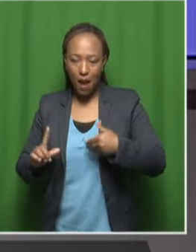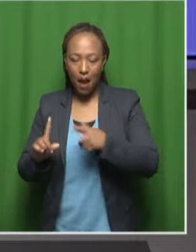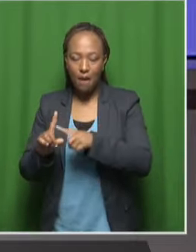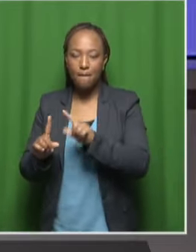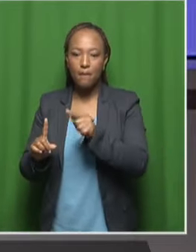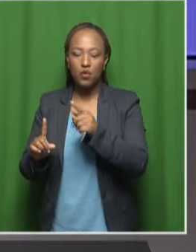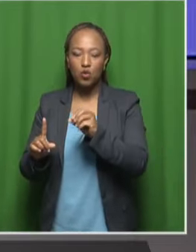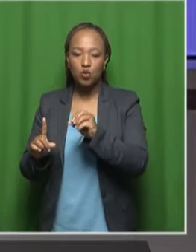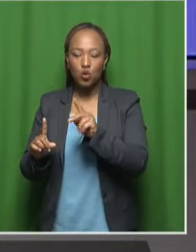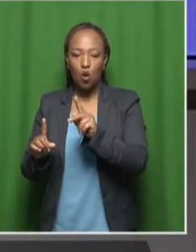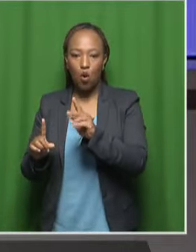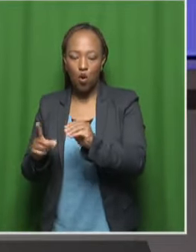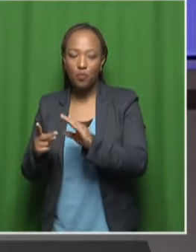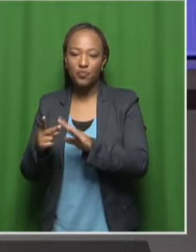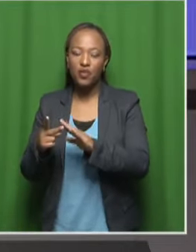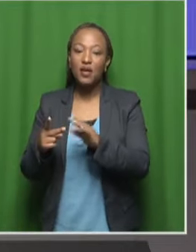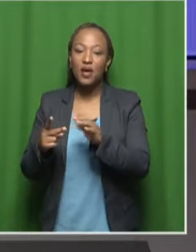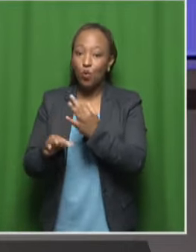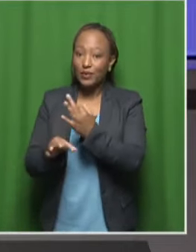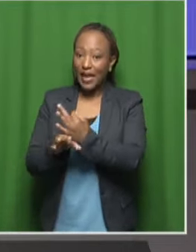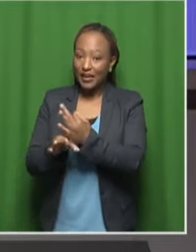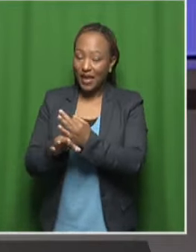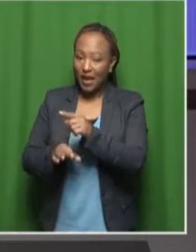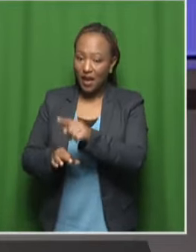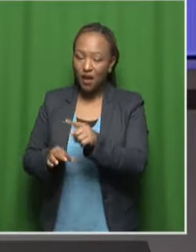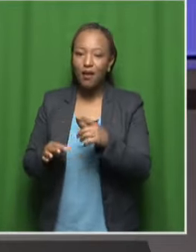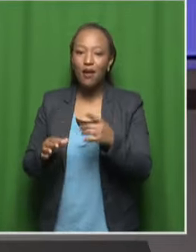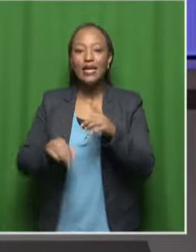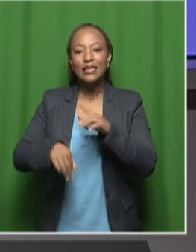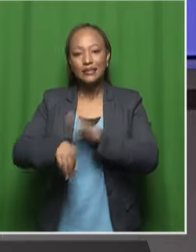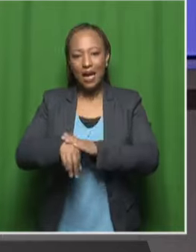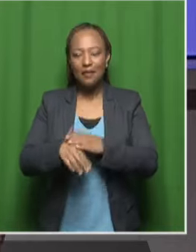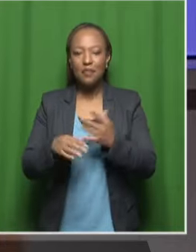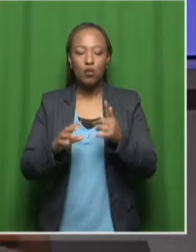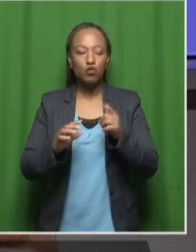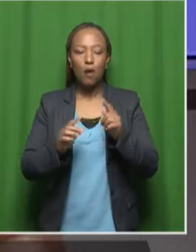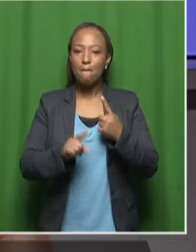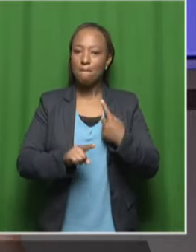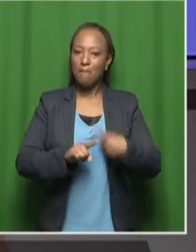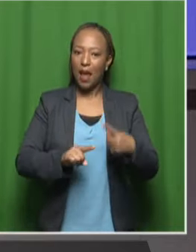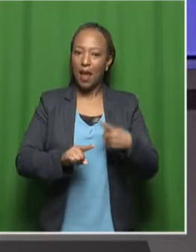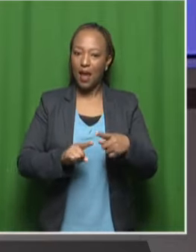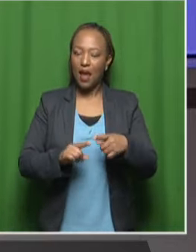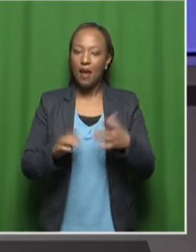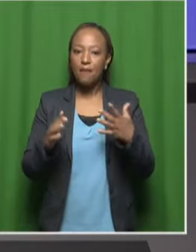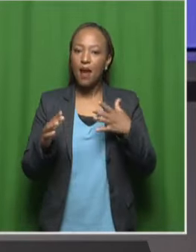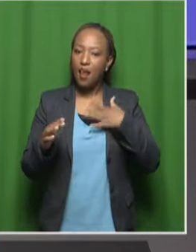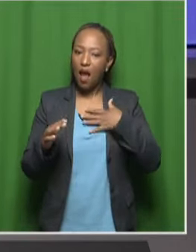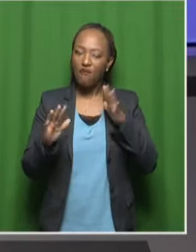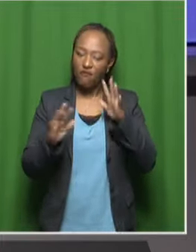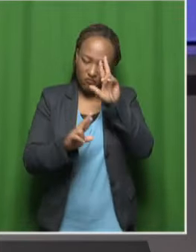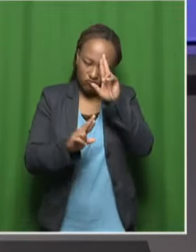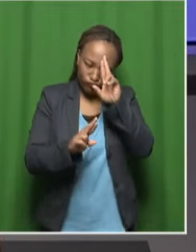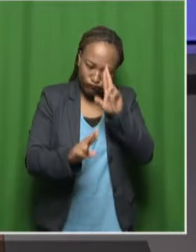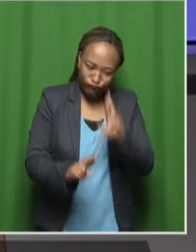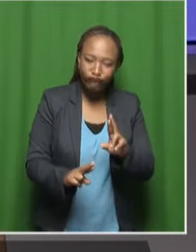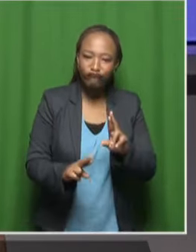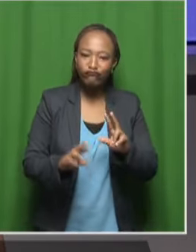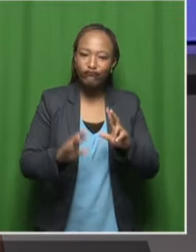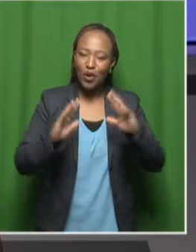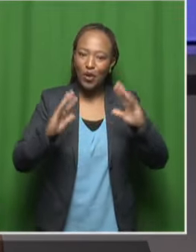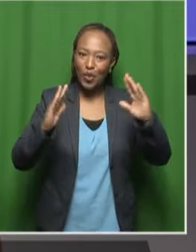Uttatukris, Babalash a time for them to just be able to play. And I love that sense of reverence and respect that they had.